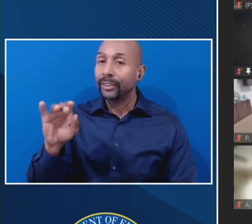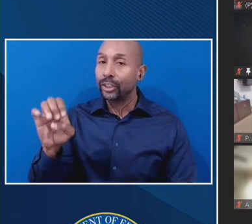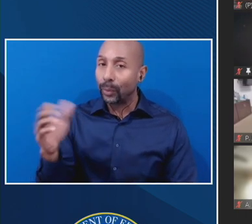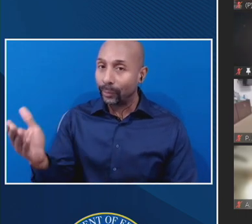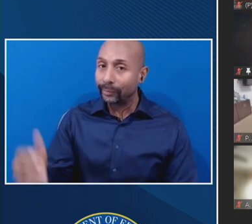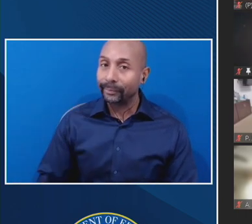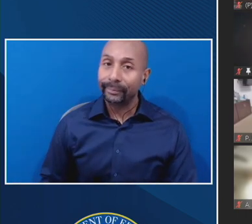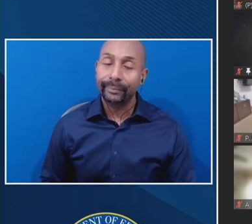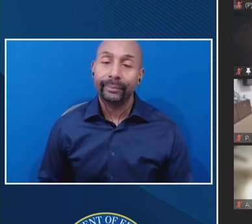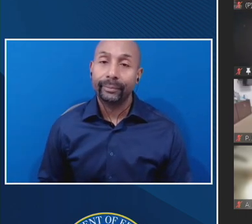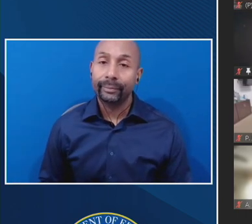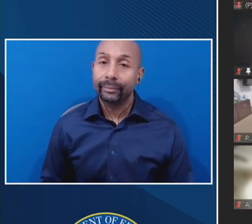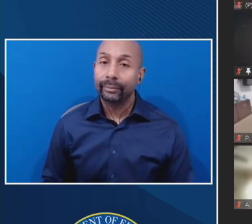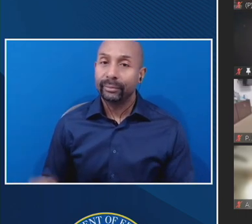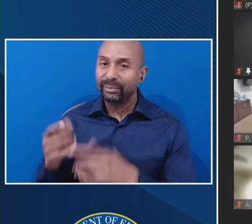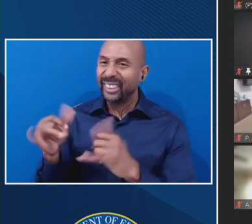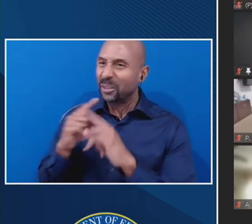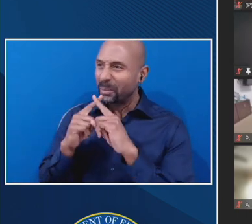Joe, you're on mute.